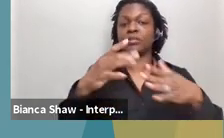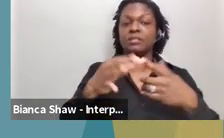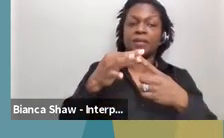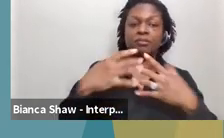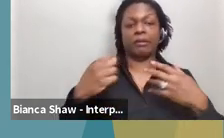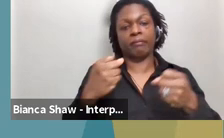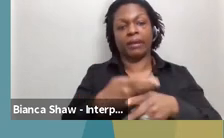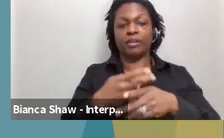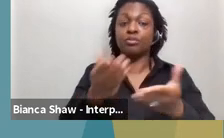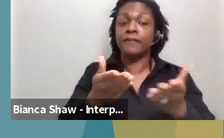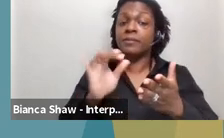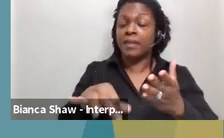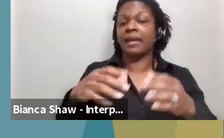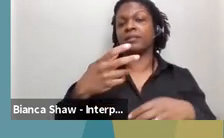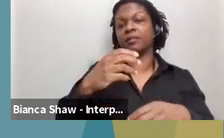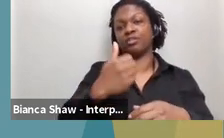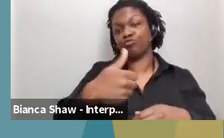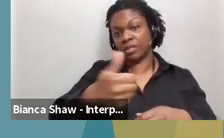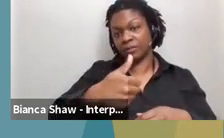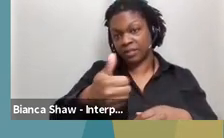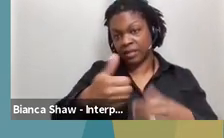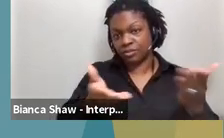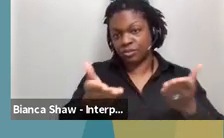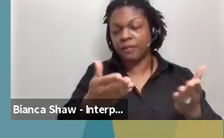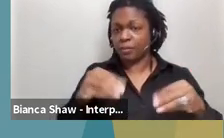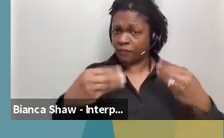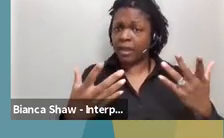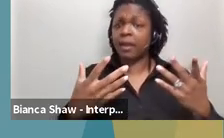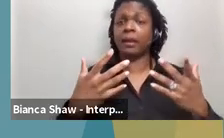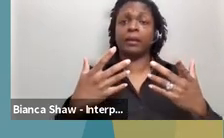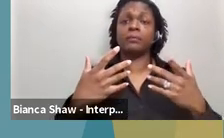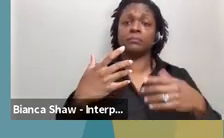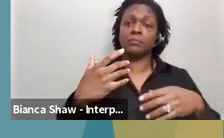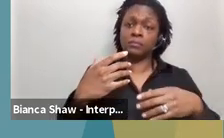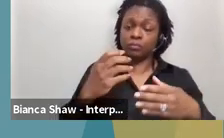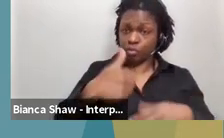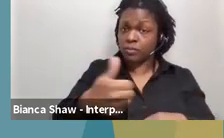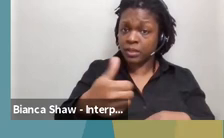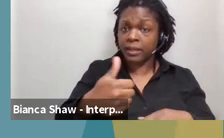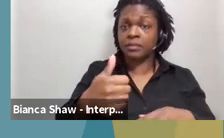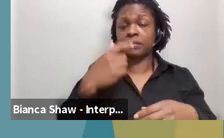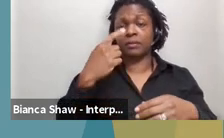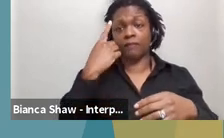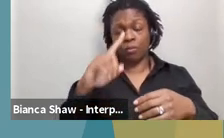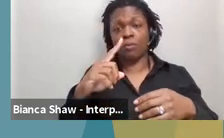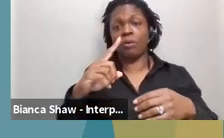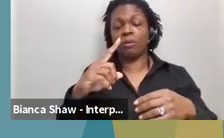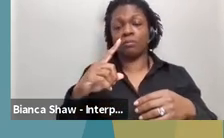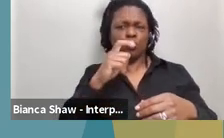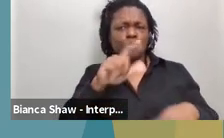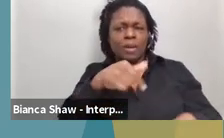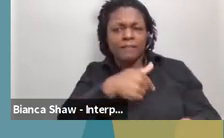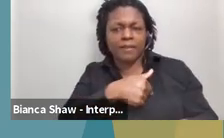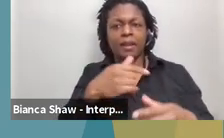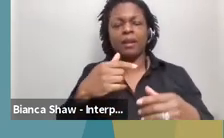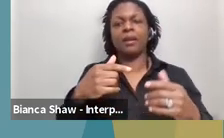Program provided, uh, provides needed transportation assistance for eligible families of children and youth with special healthcare needs